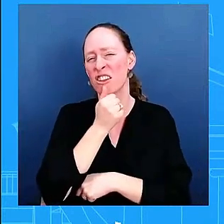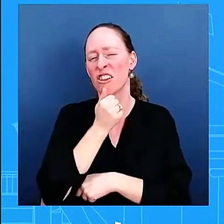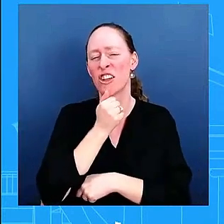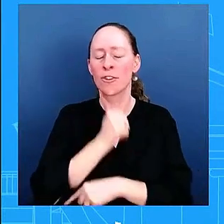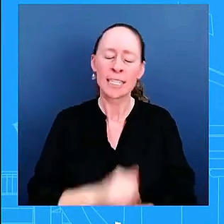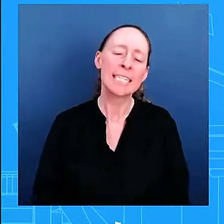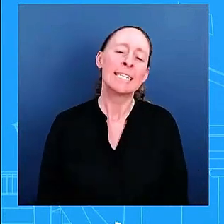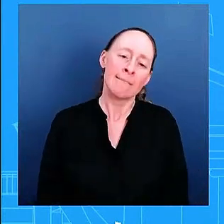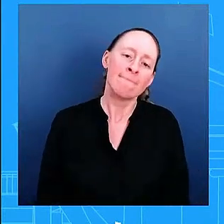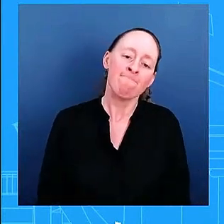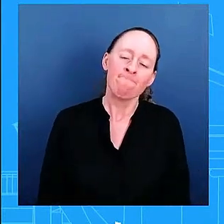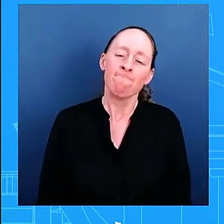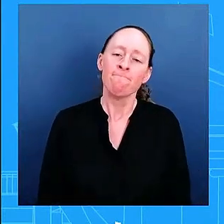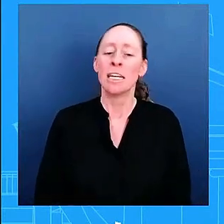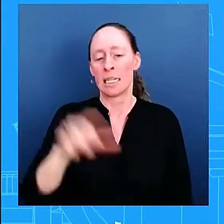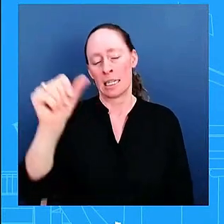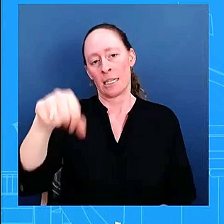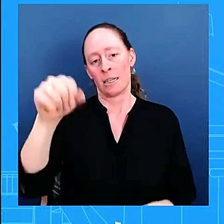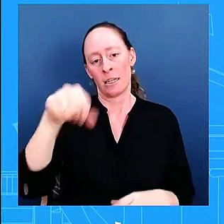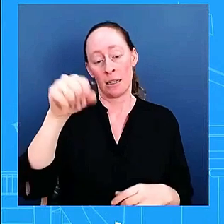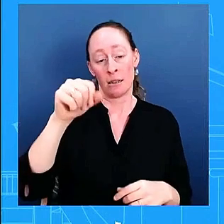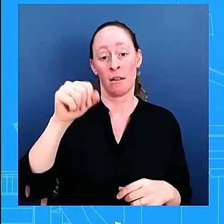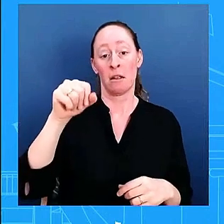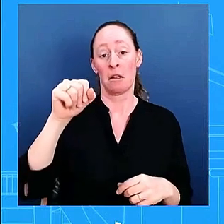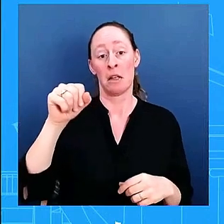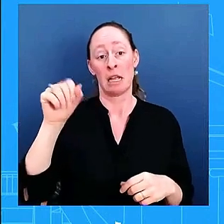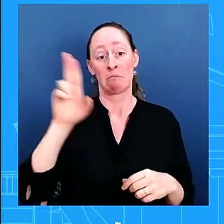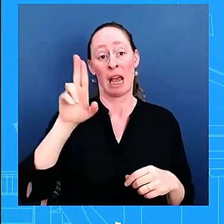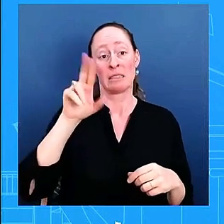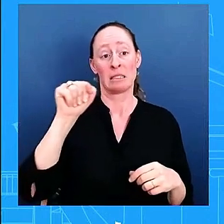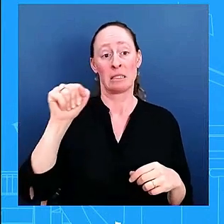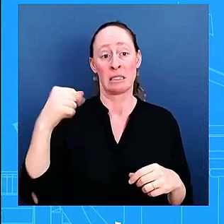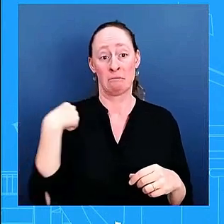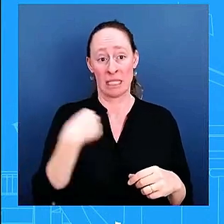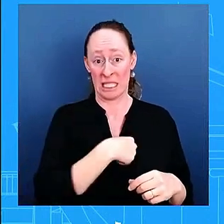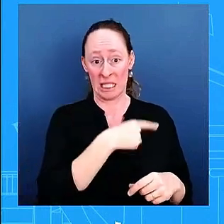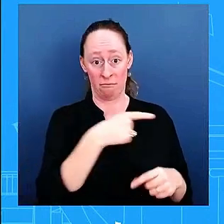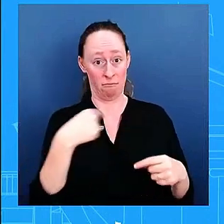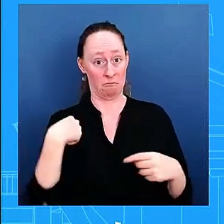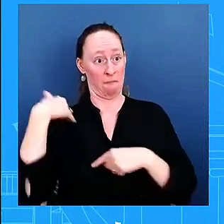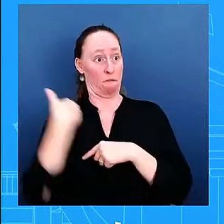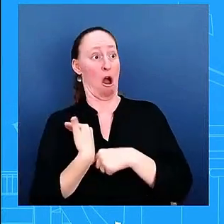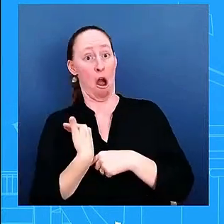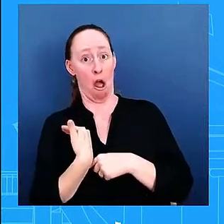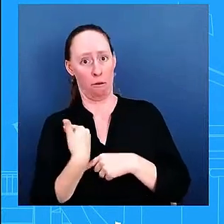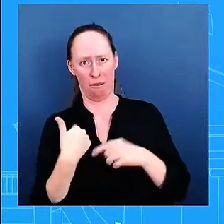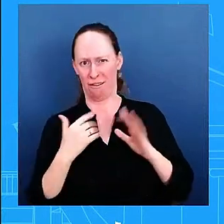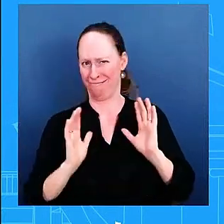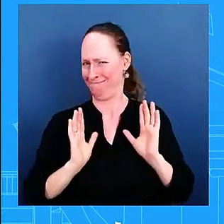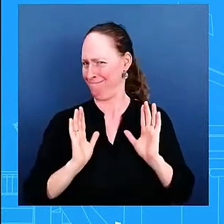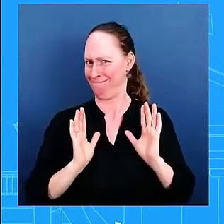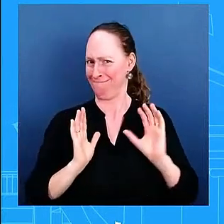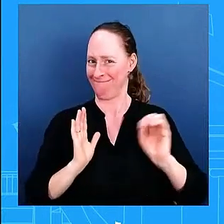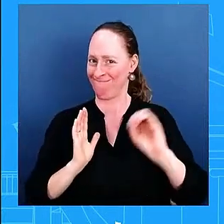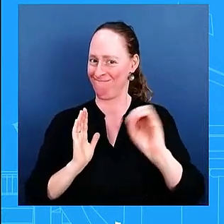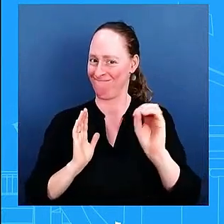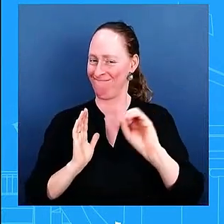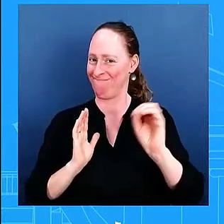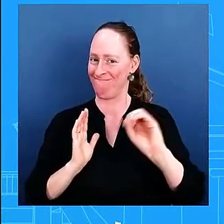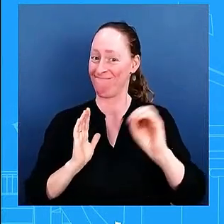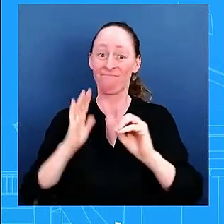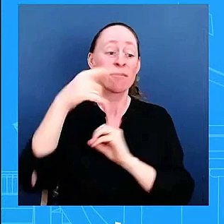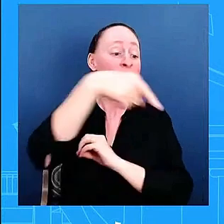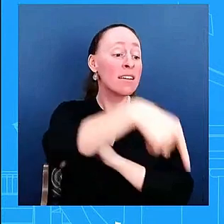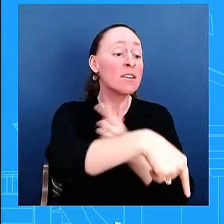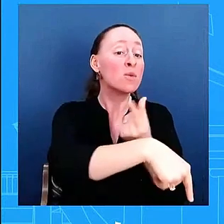this is not the u.s is not to is not to blame for the blackouts on the island or the overall energy situation in cuba